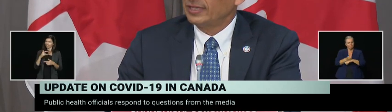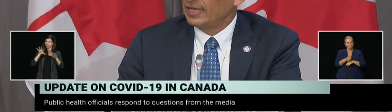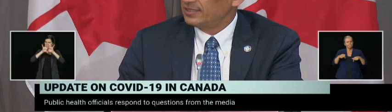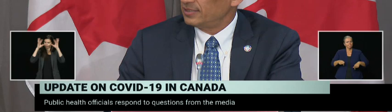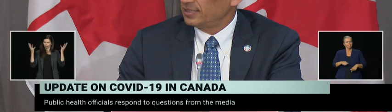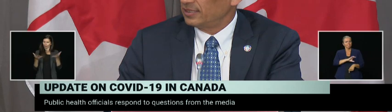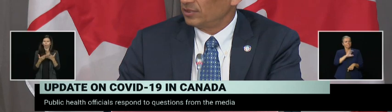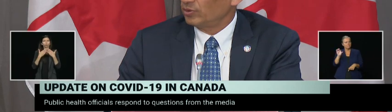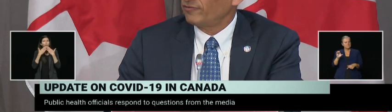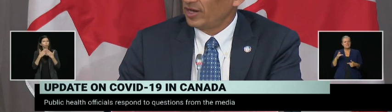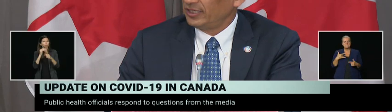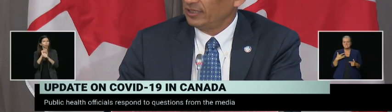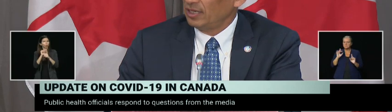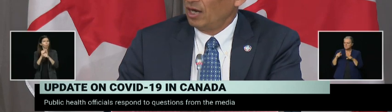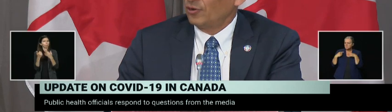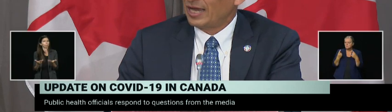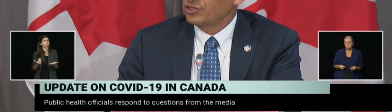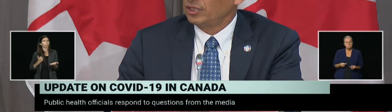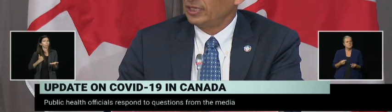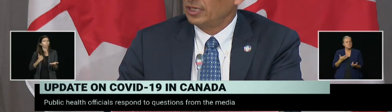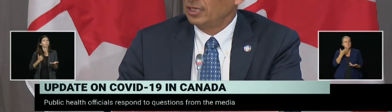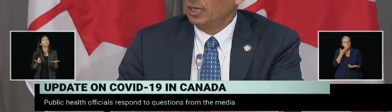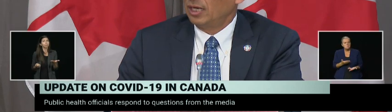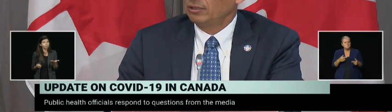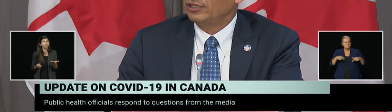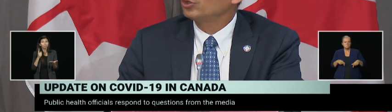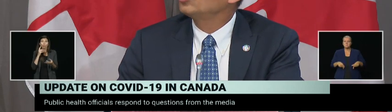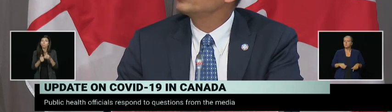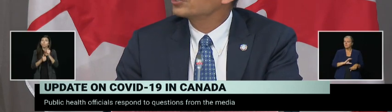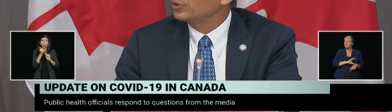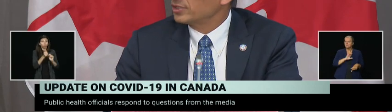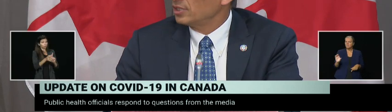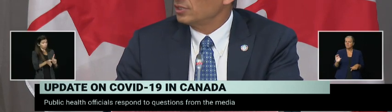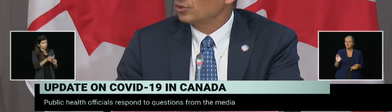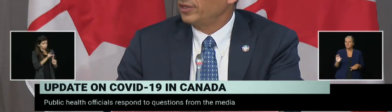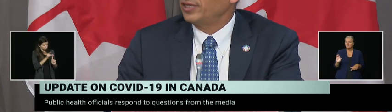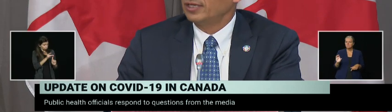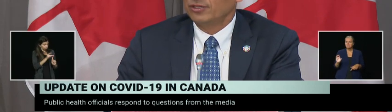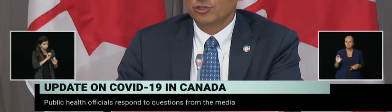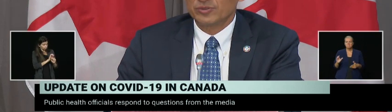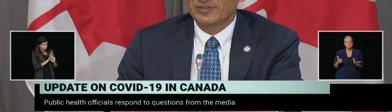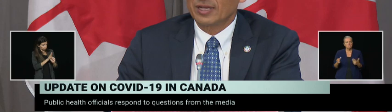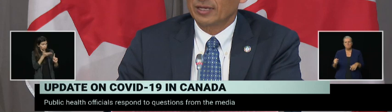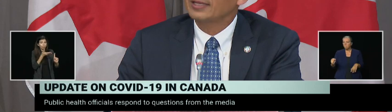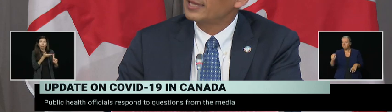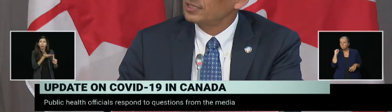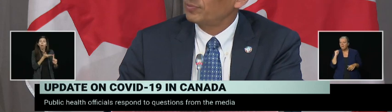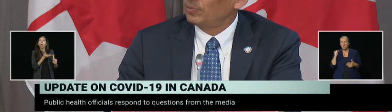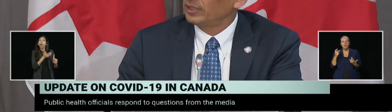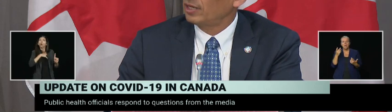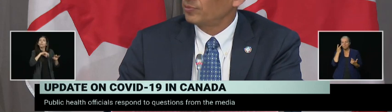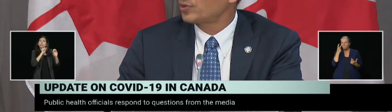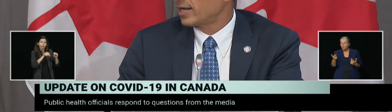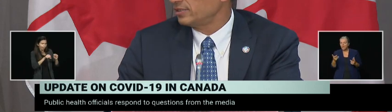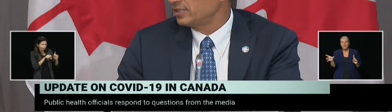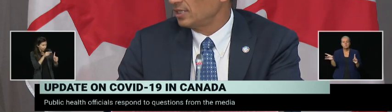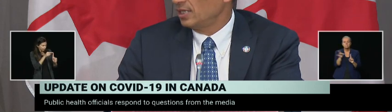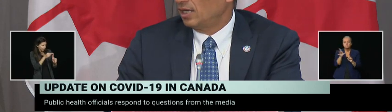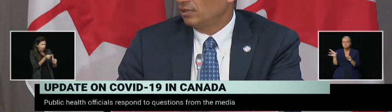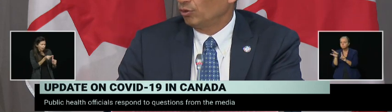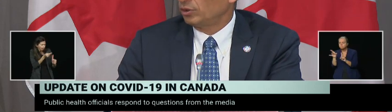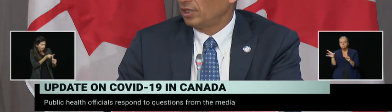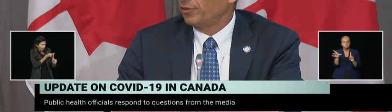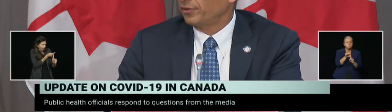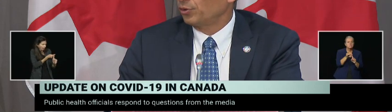most of the cases that we're finding are actually linked to a known source. So I think in terms of a classic public health practice,